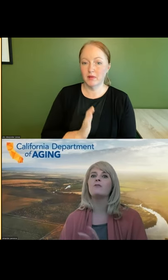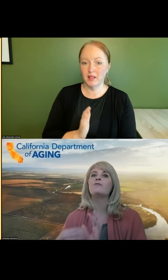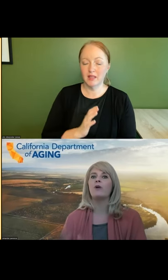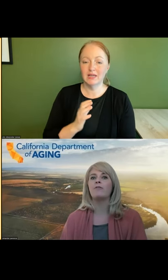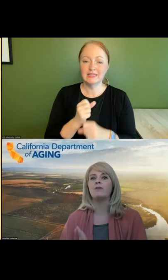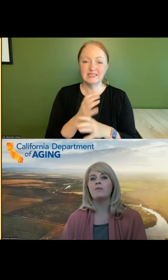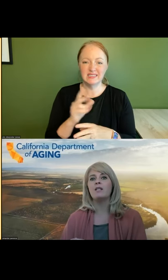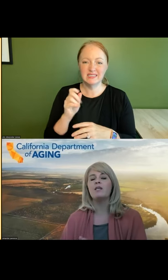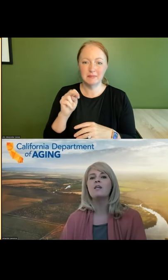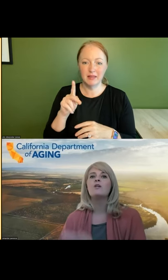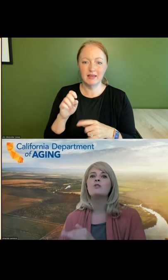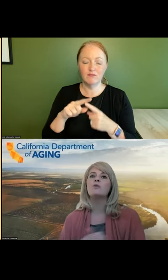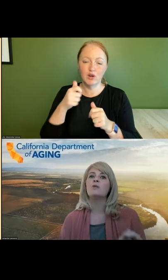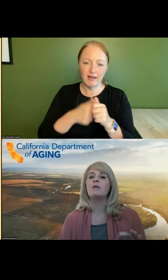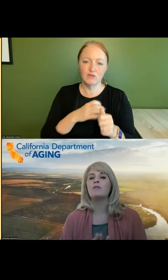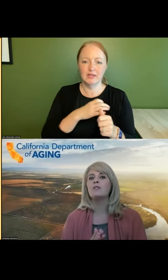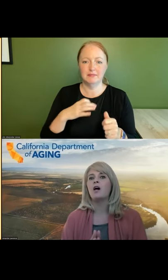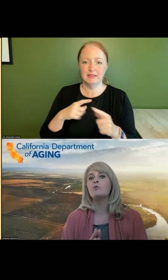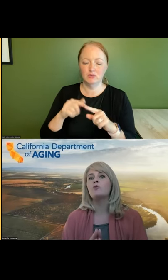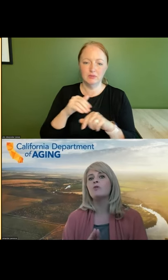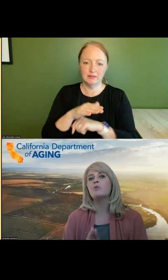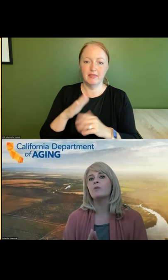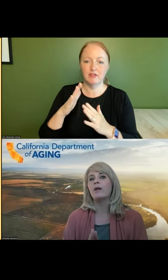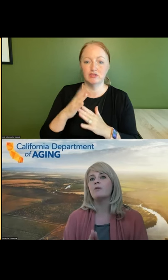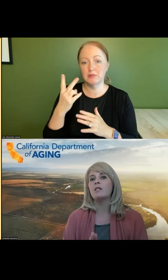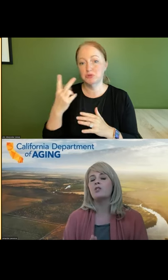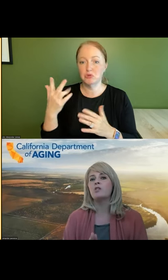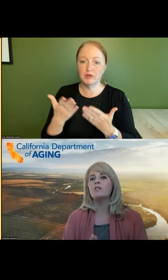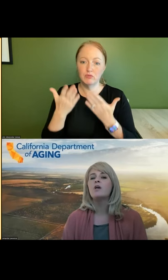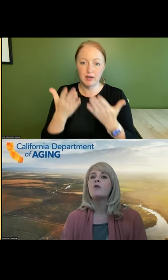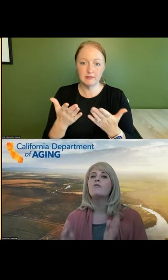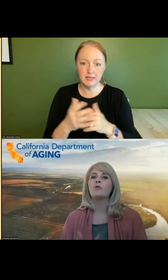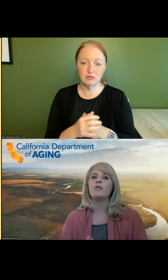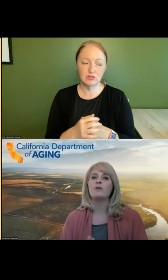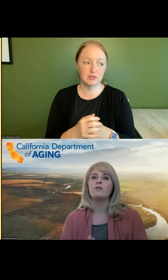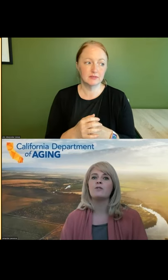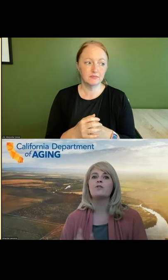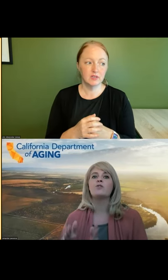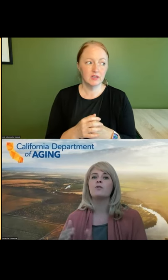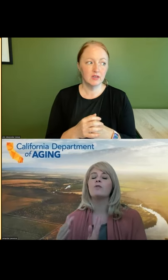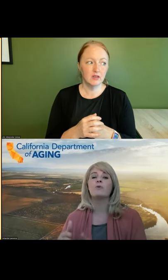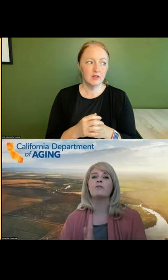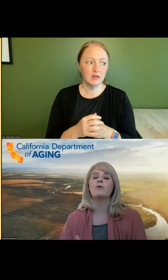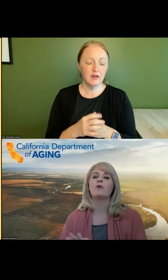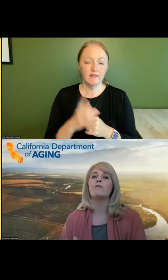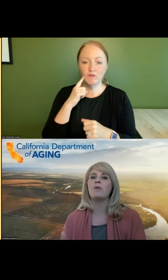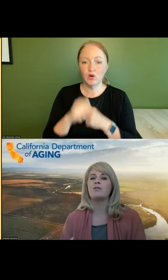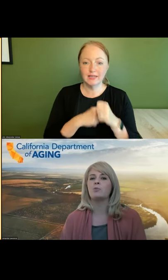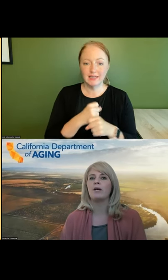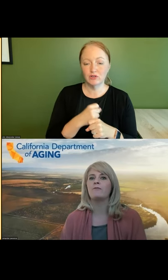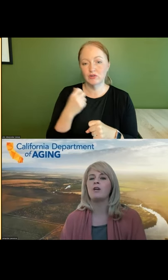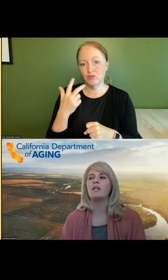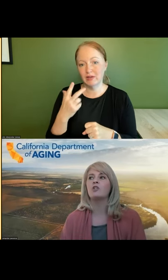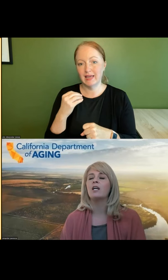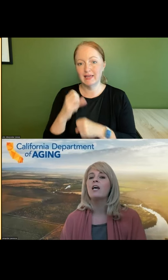template for every committee to submit their top two to three recommendations for years two three and four of the